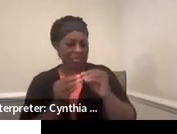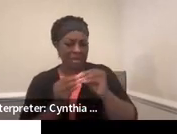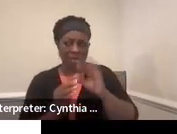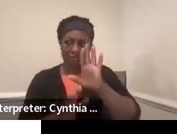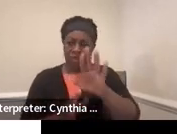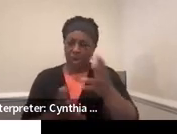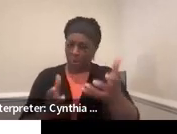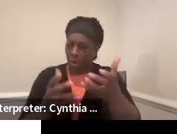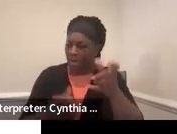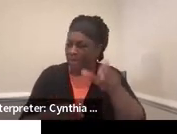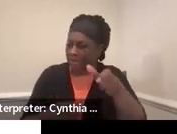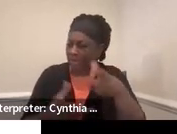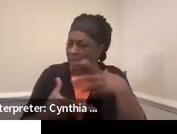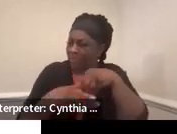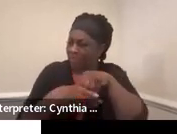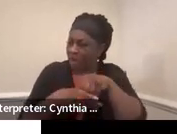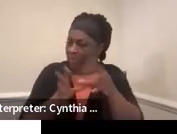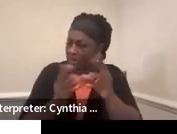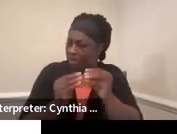Thank you. you.